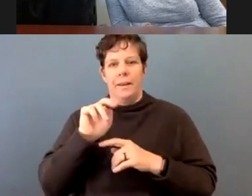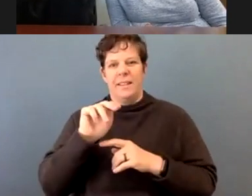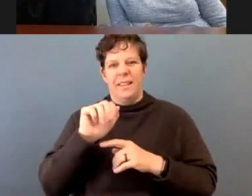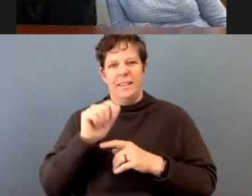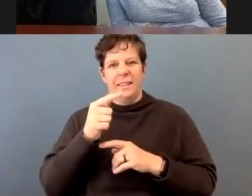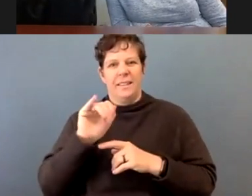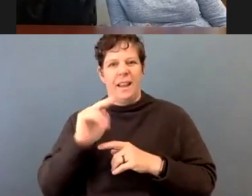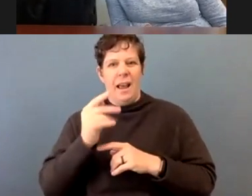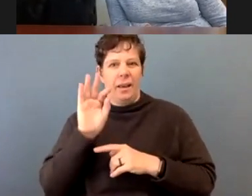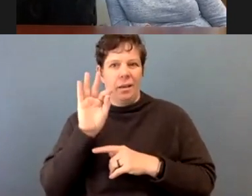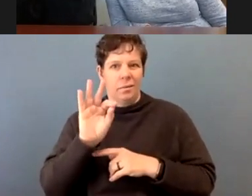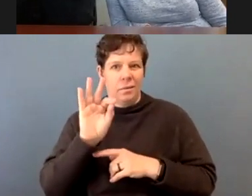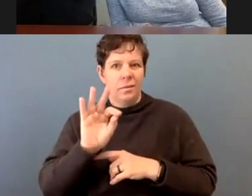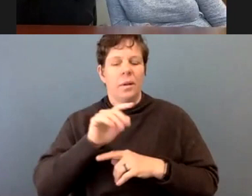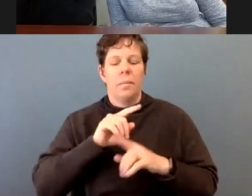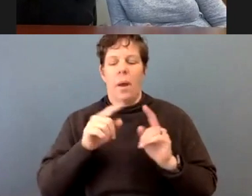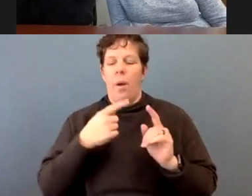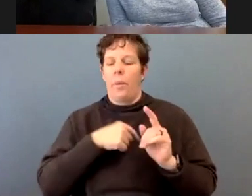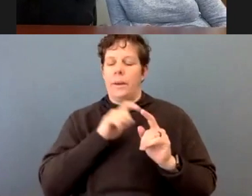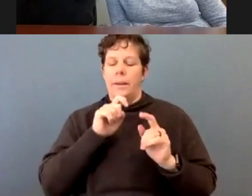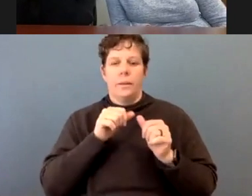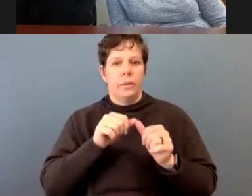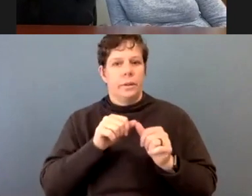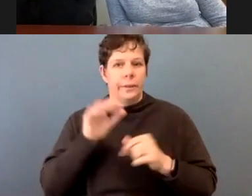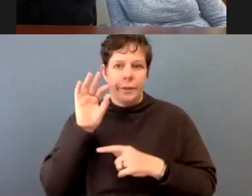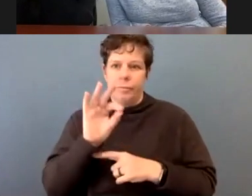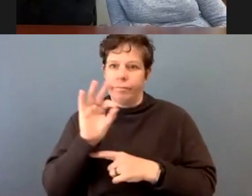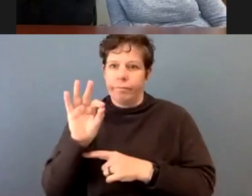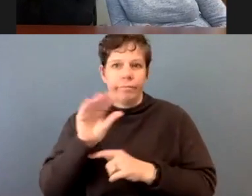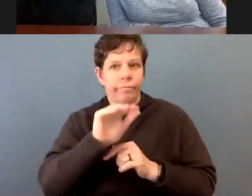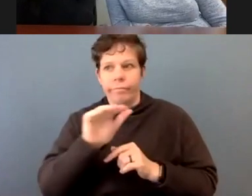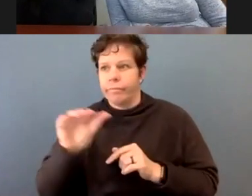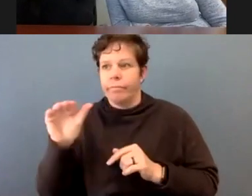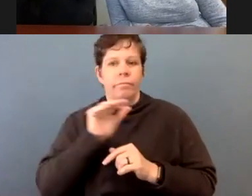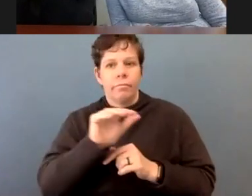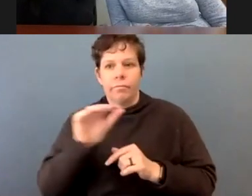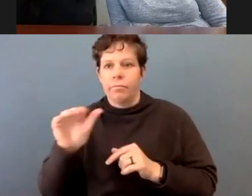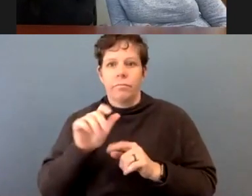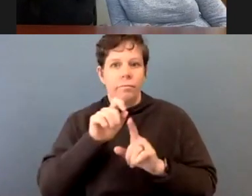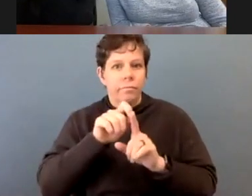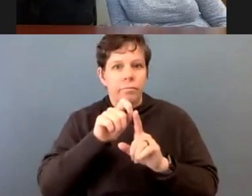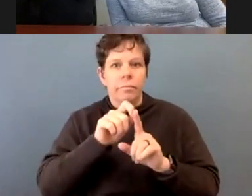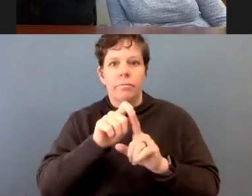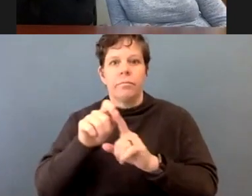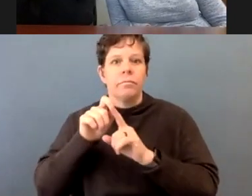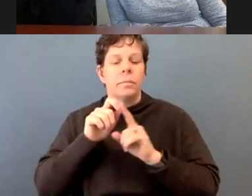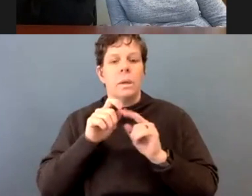think that's what we need to continue to do. And we need to take